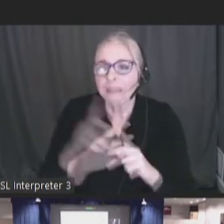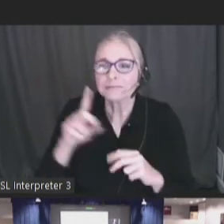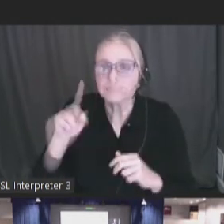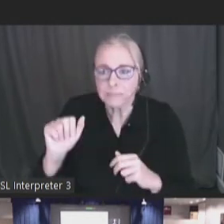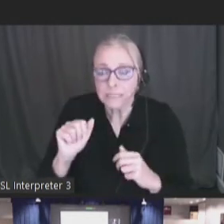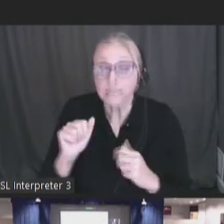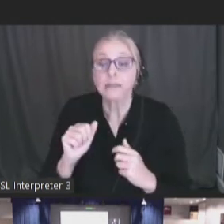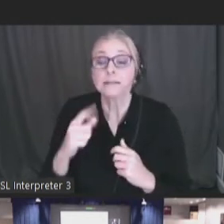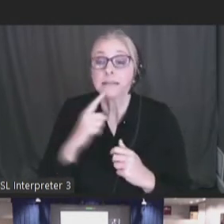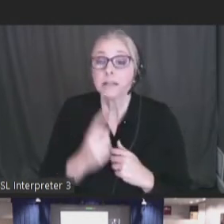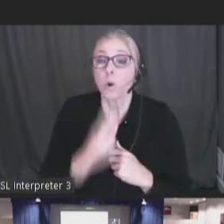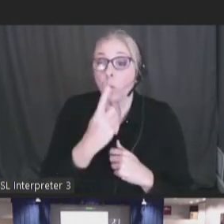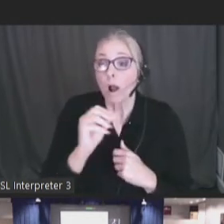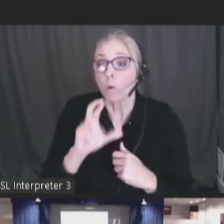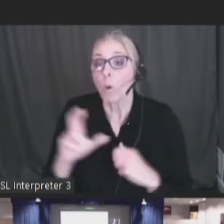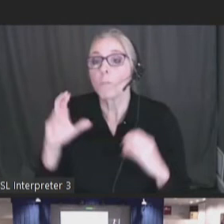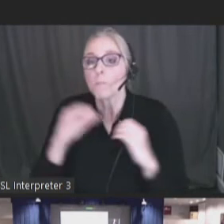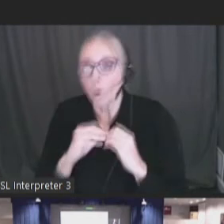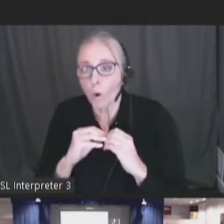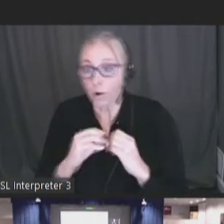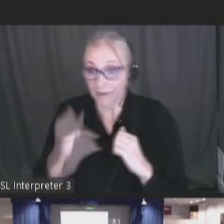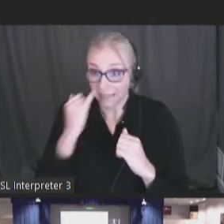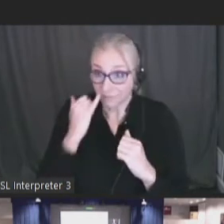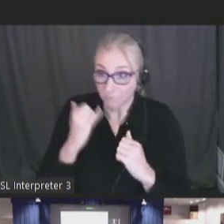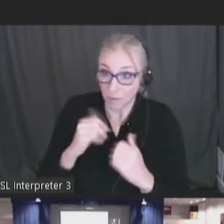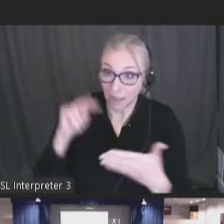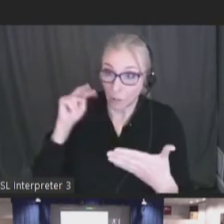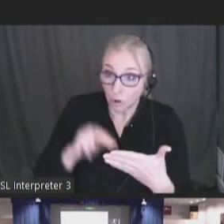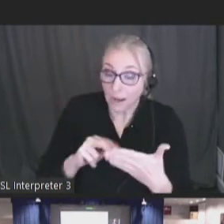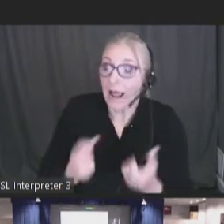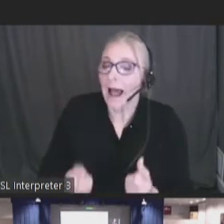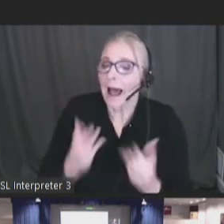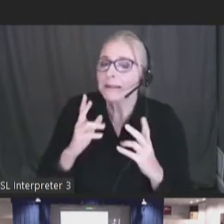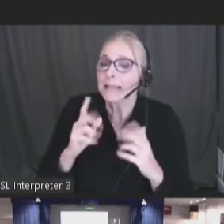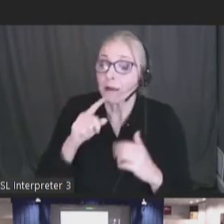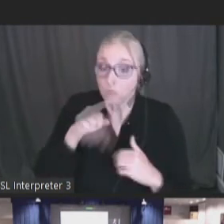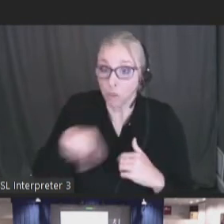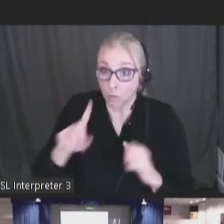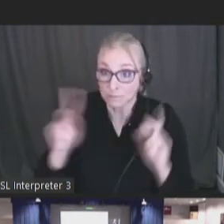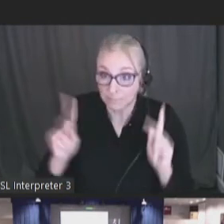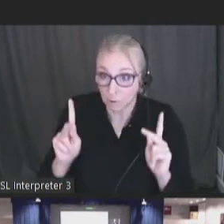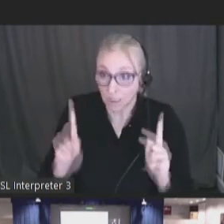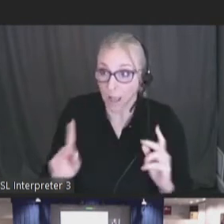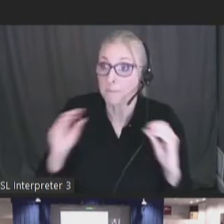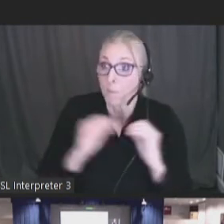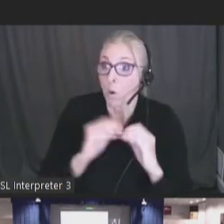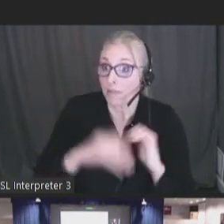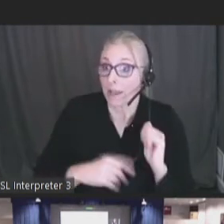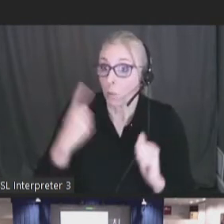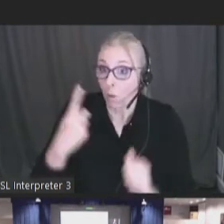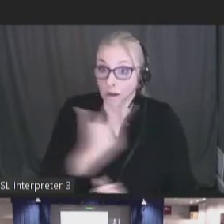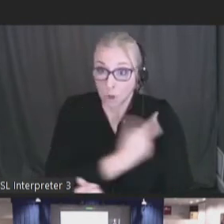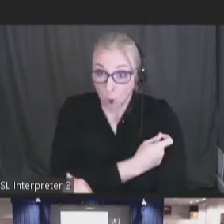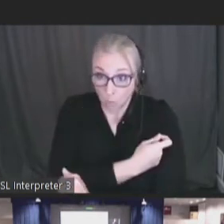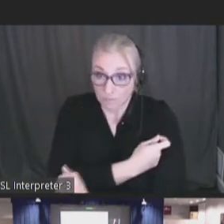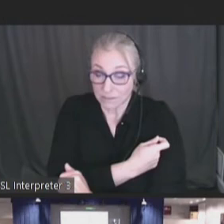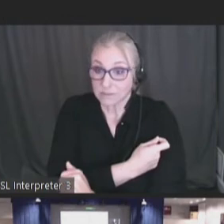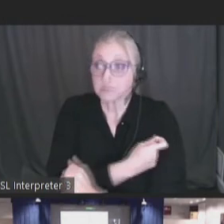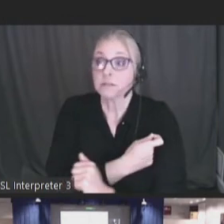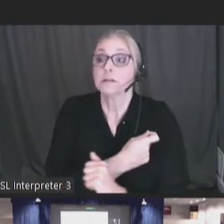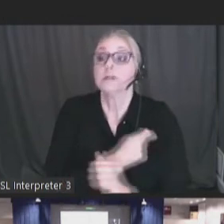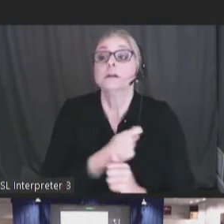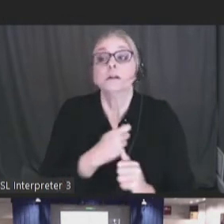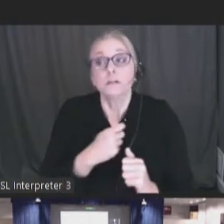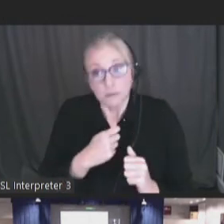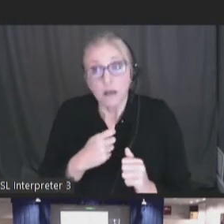it said one or more. If there's a way of looking at how many of those individuals got more than one COVID vaccine would